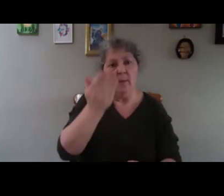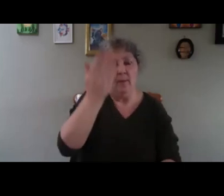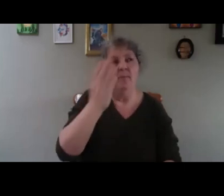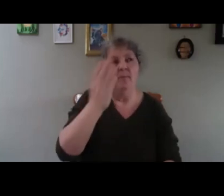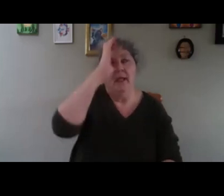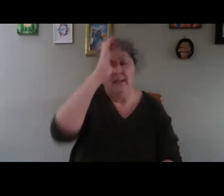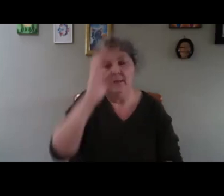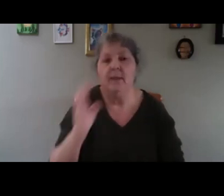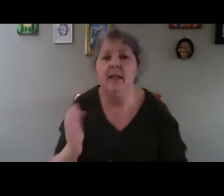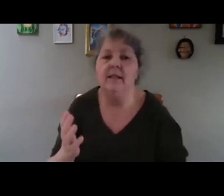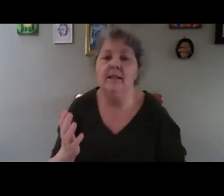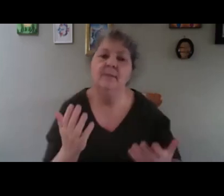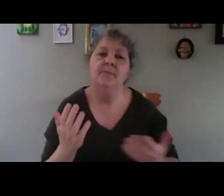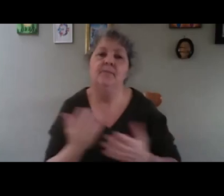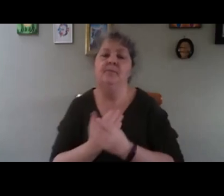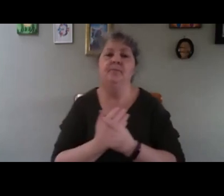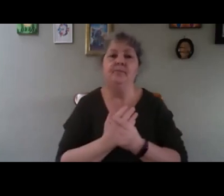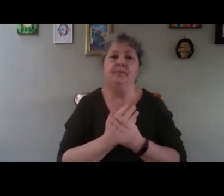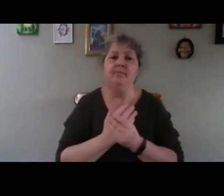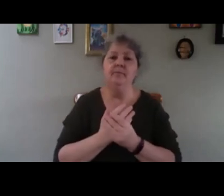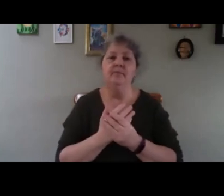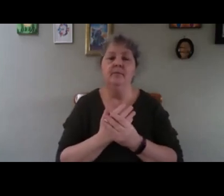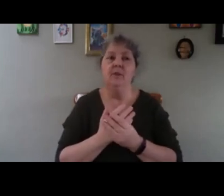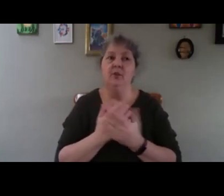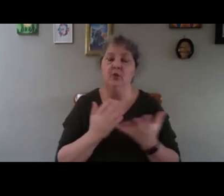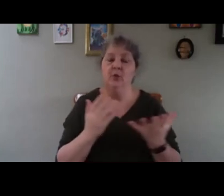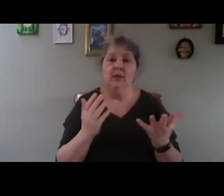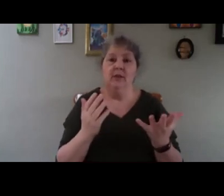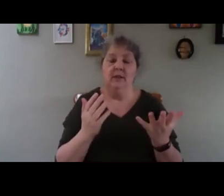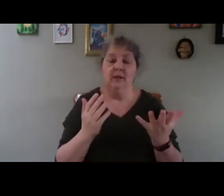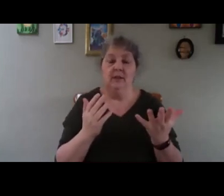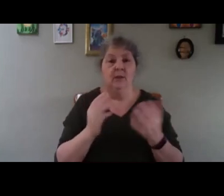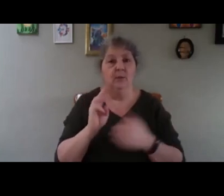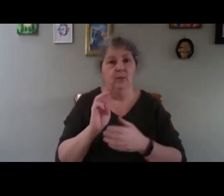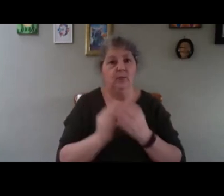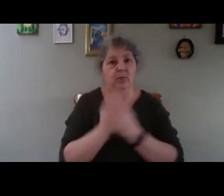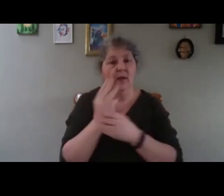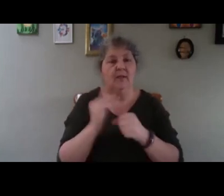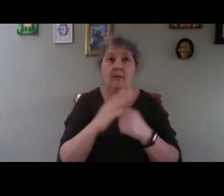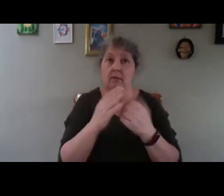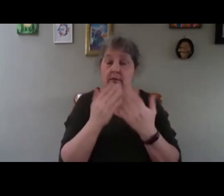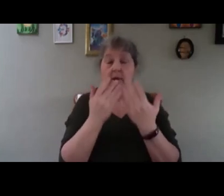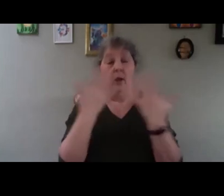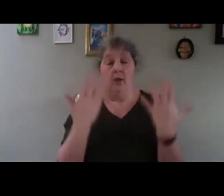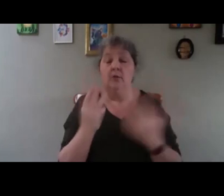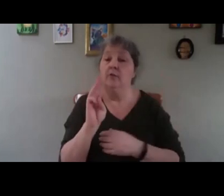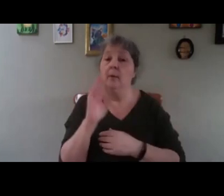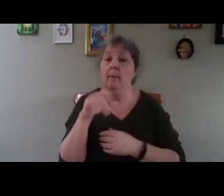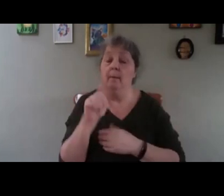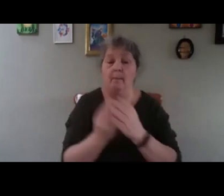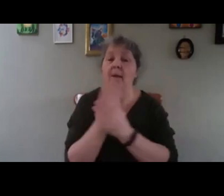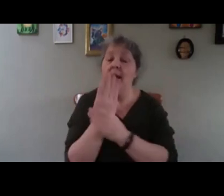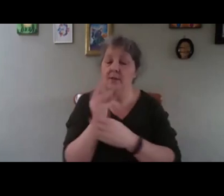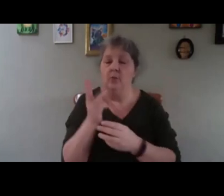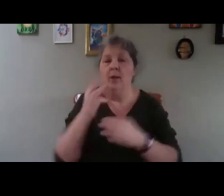of any pots, sorry, the pots of any plant is going to go up quite a lot. So, the good thing